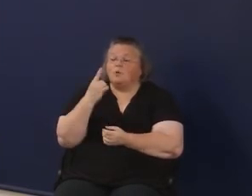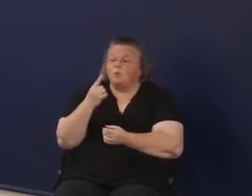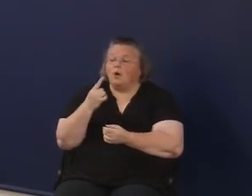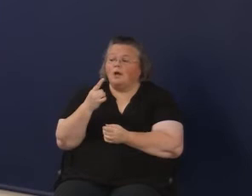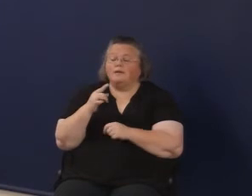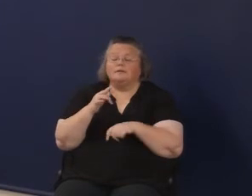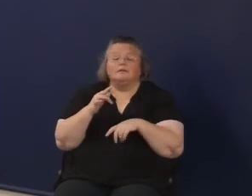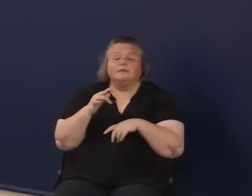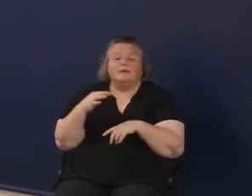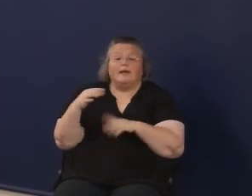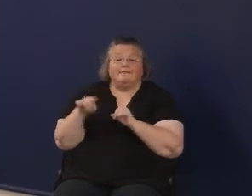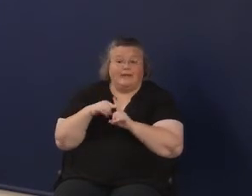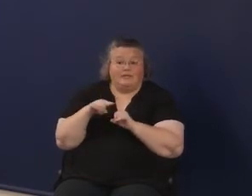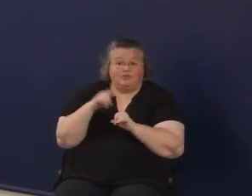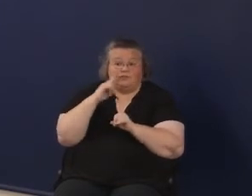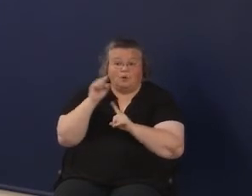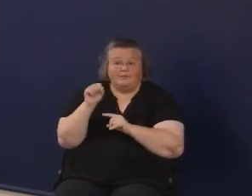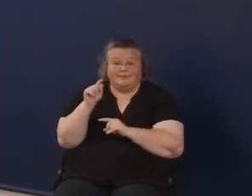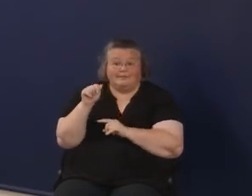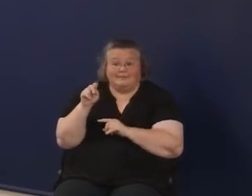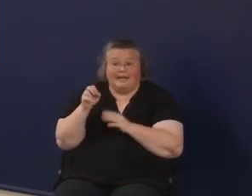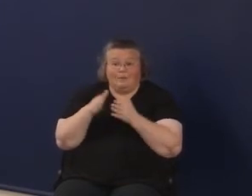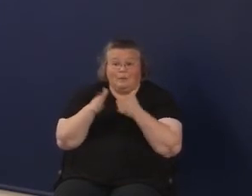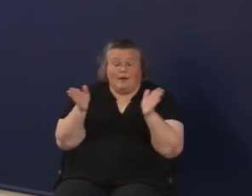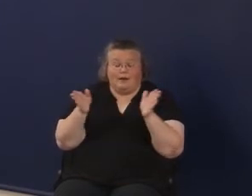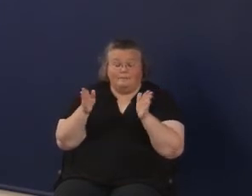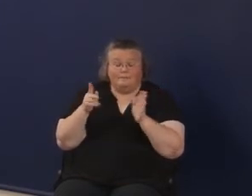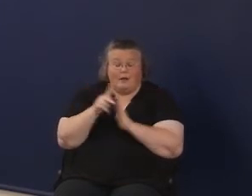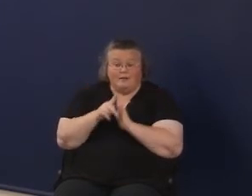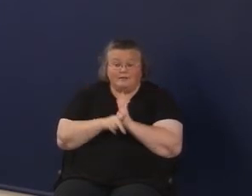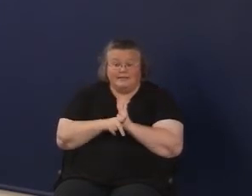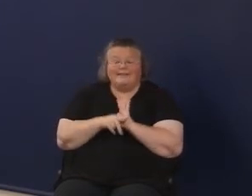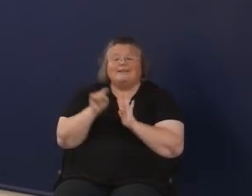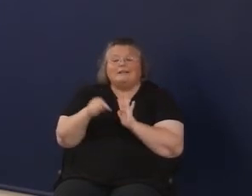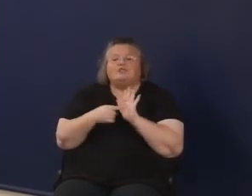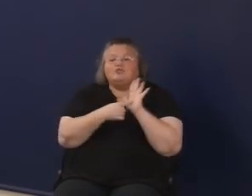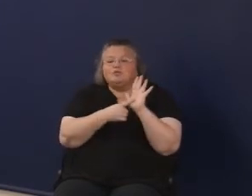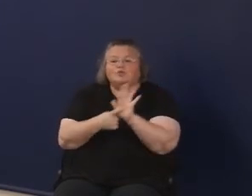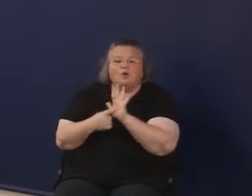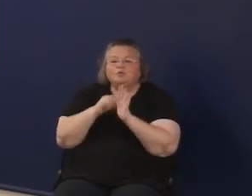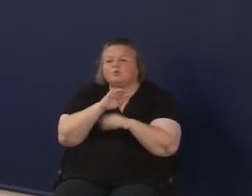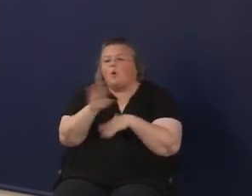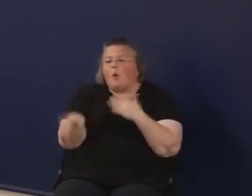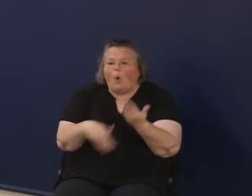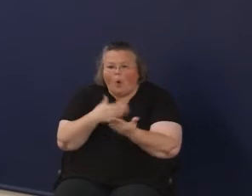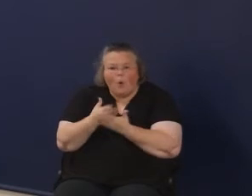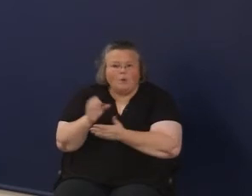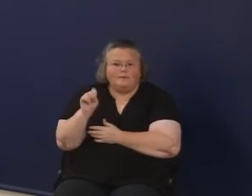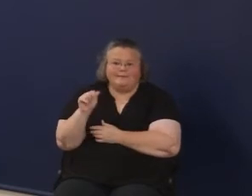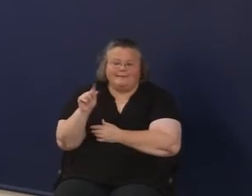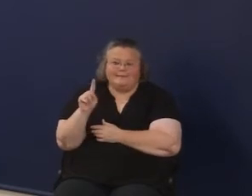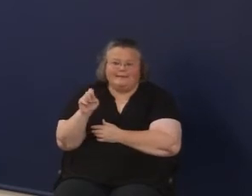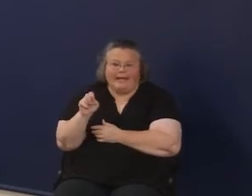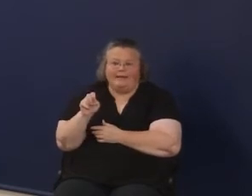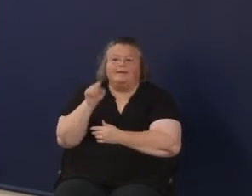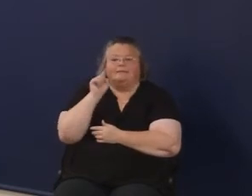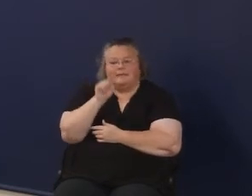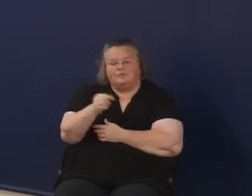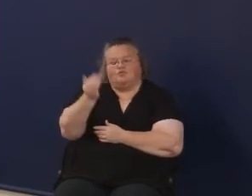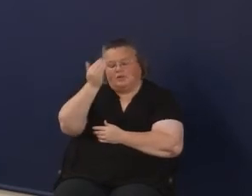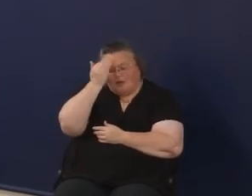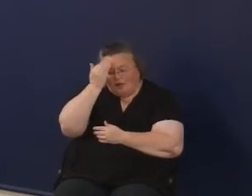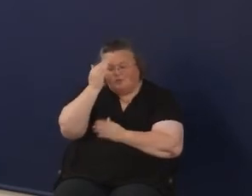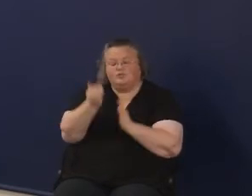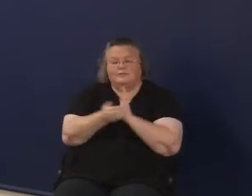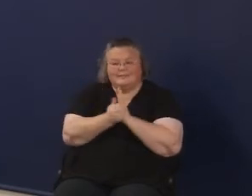of a statewide profile policy is that it's a real communicator to an entire state. These are the knowledge, skills, and dispositions